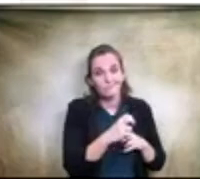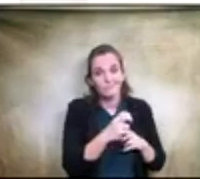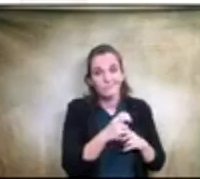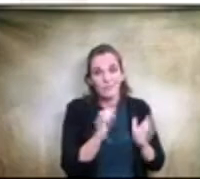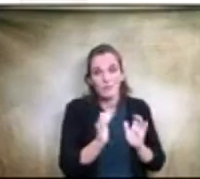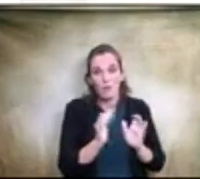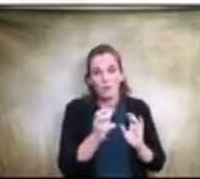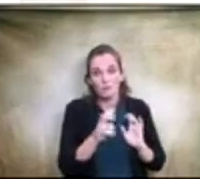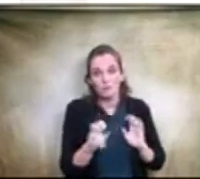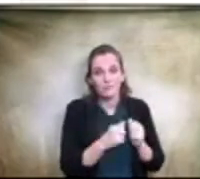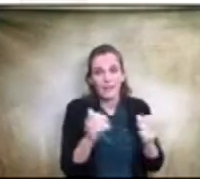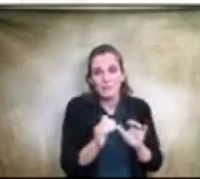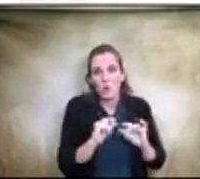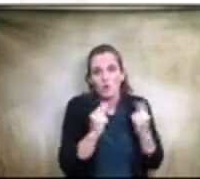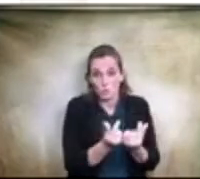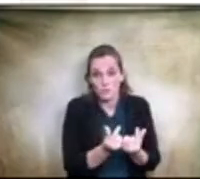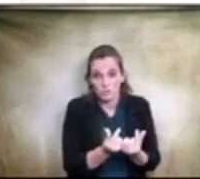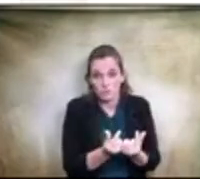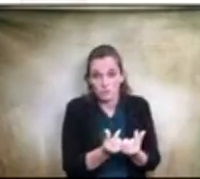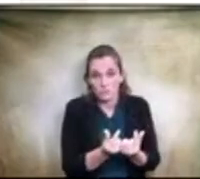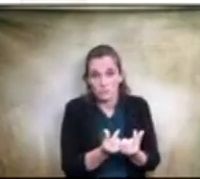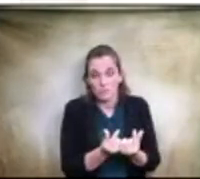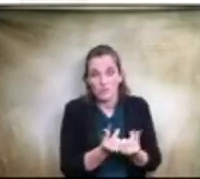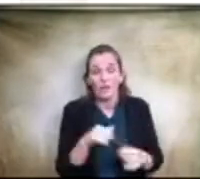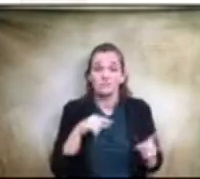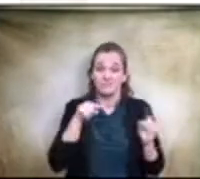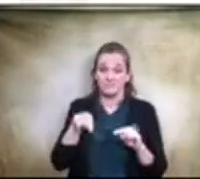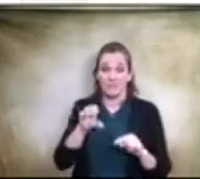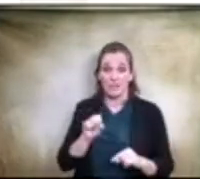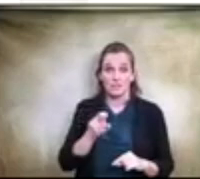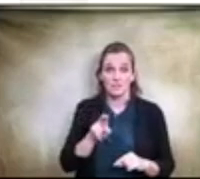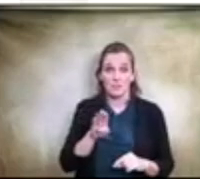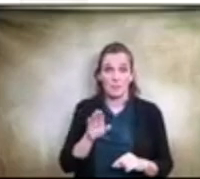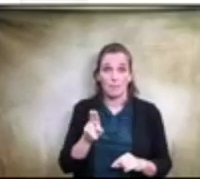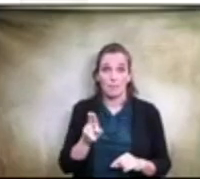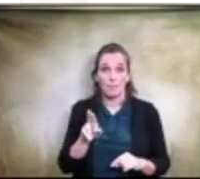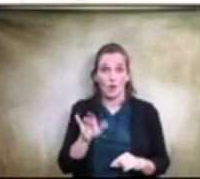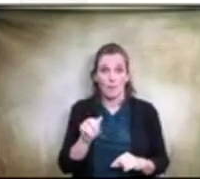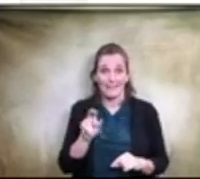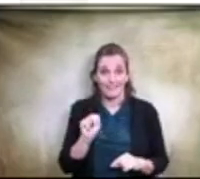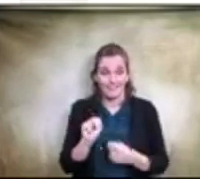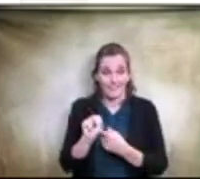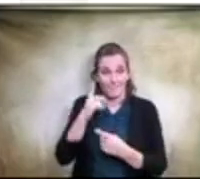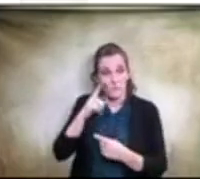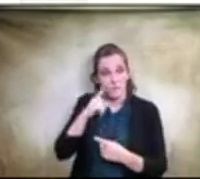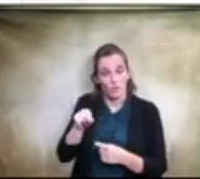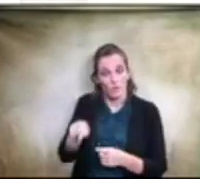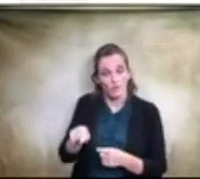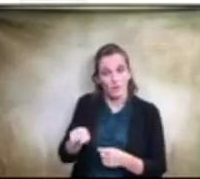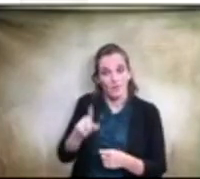small groups the um suburbans that we have are in for a six-year-old